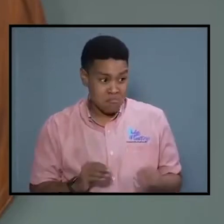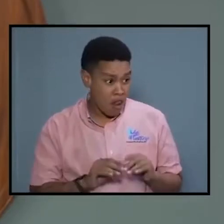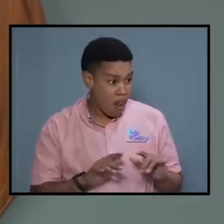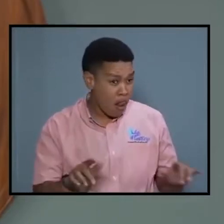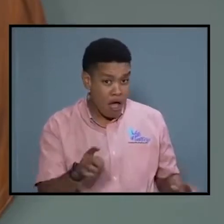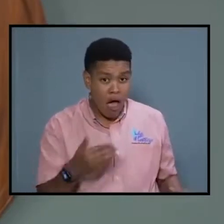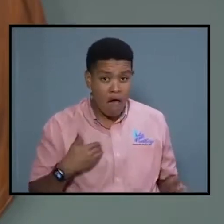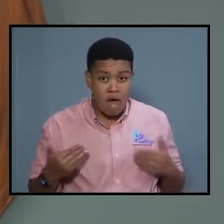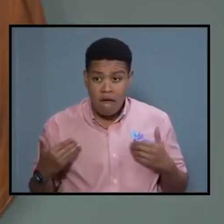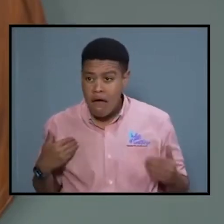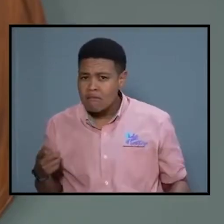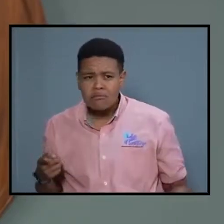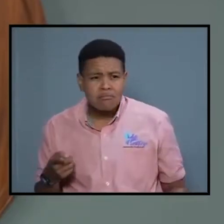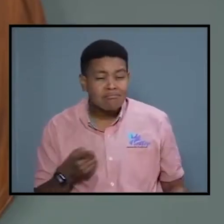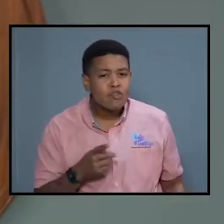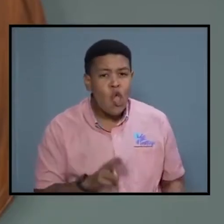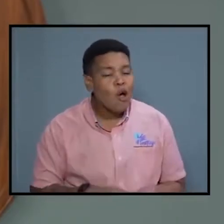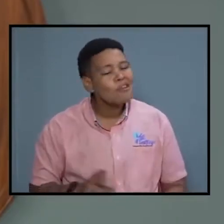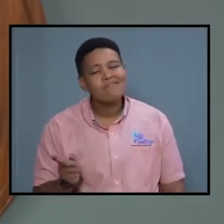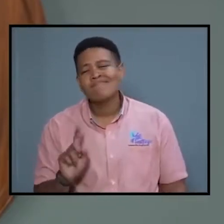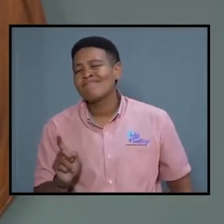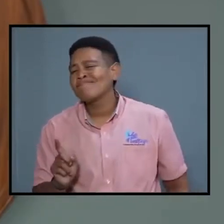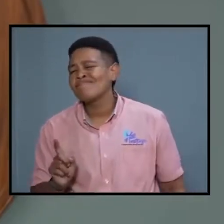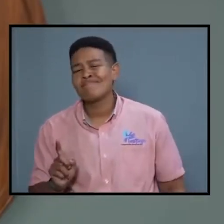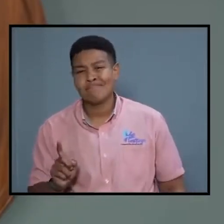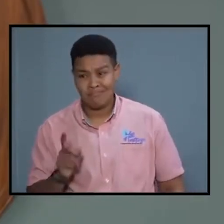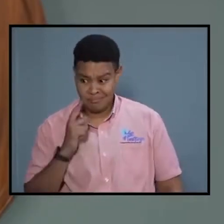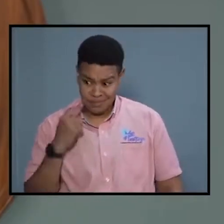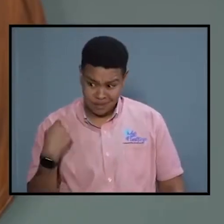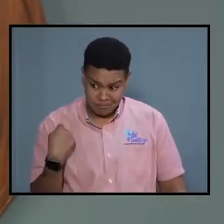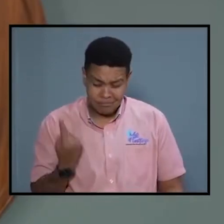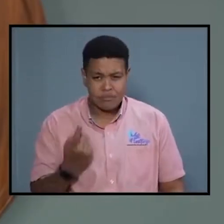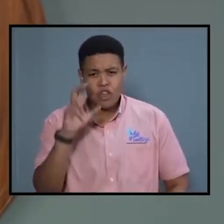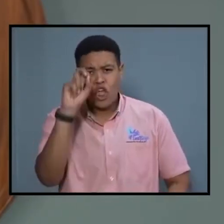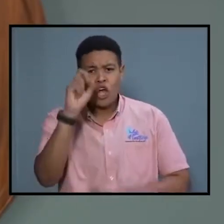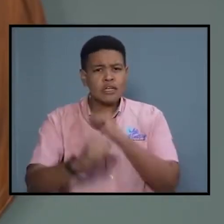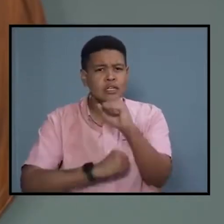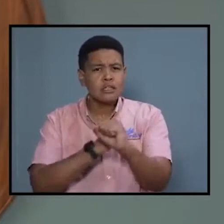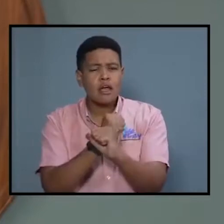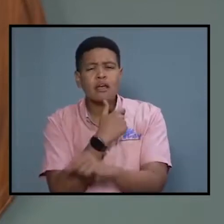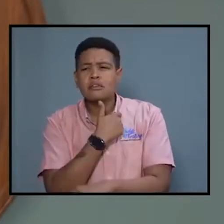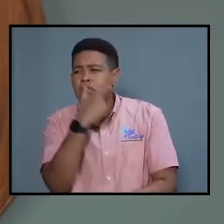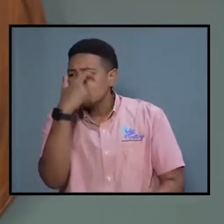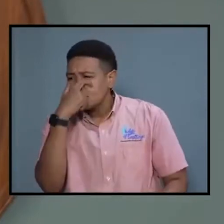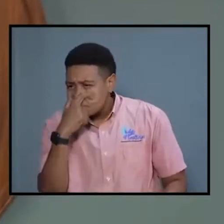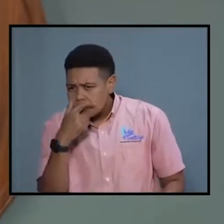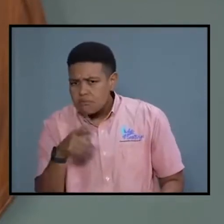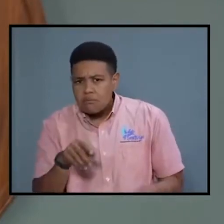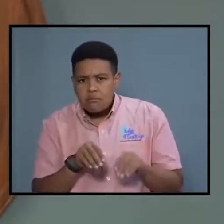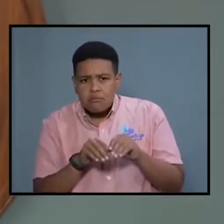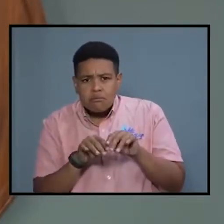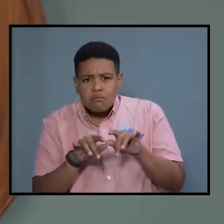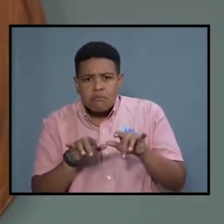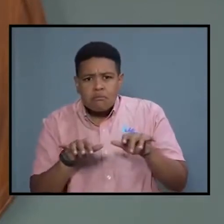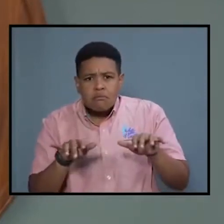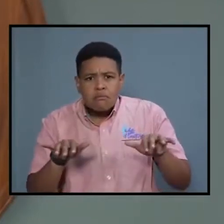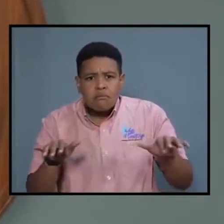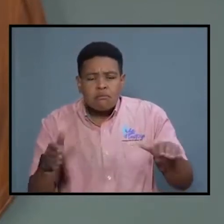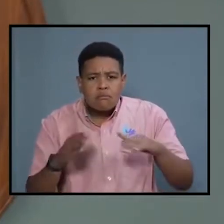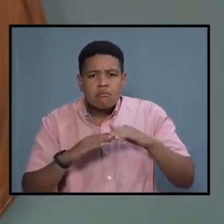Granted, for the last three decades, we have seen this increase